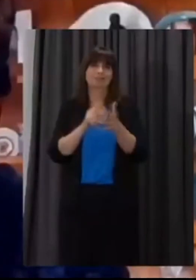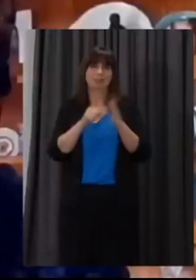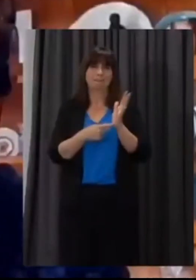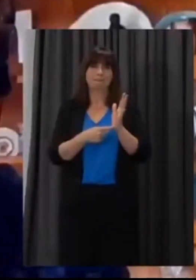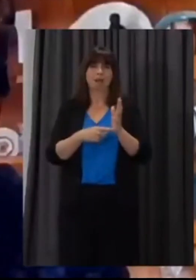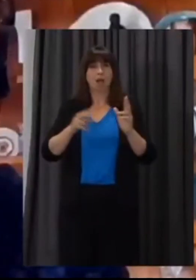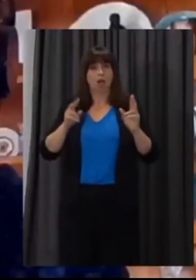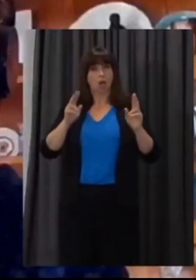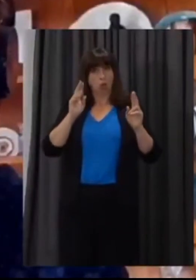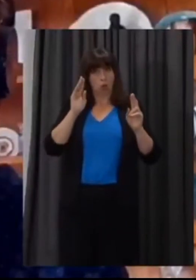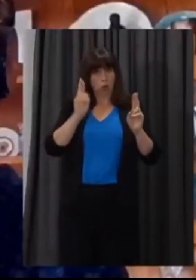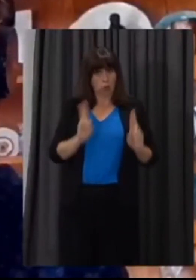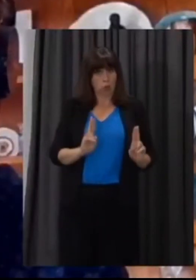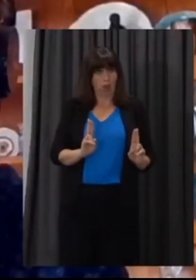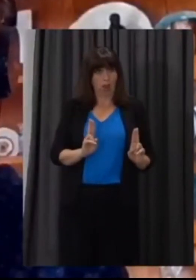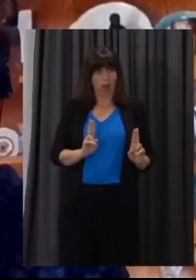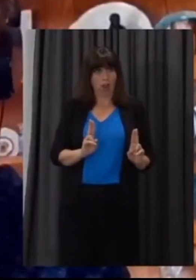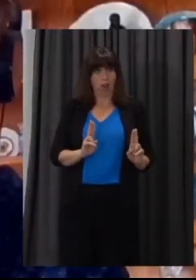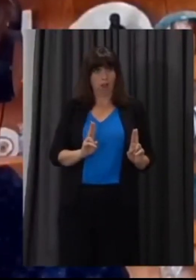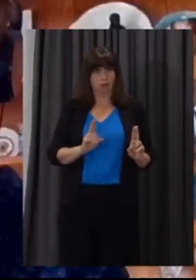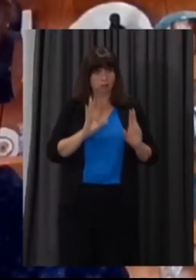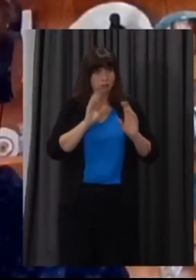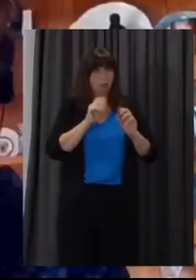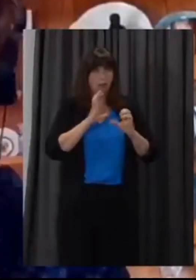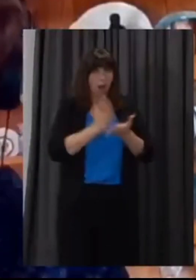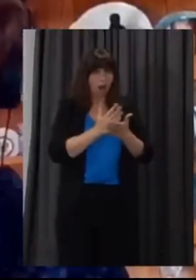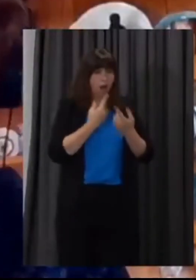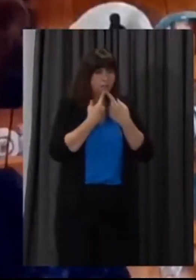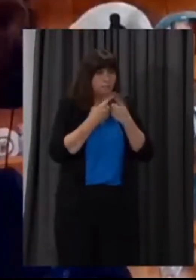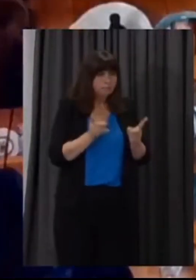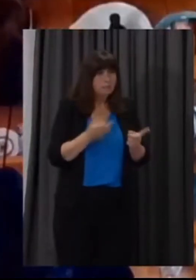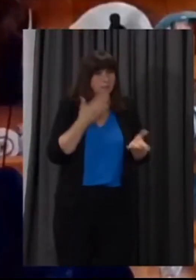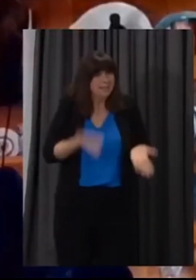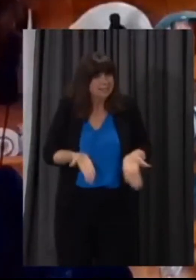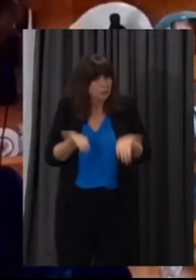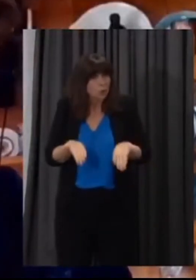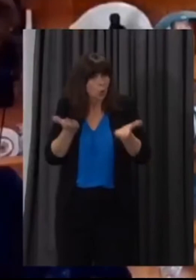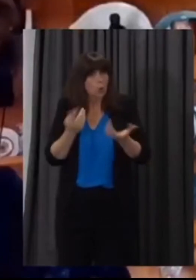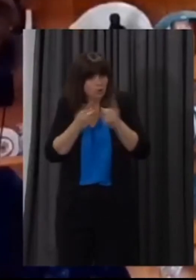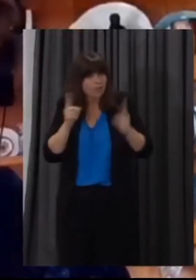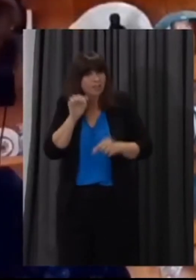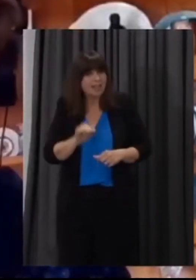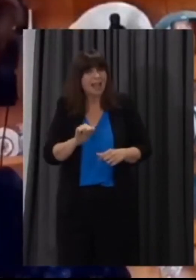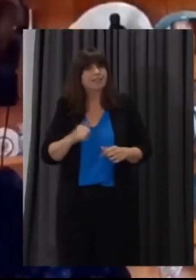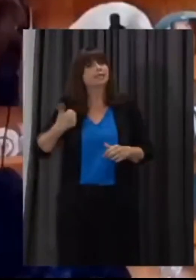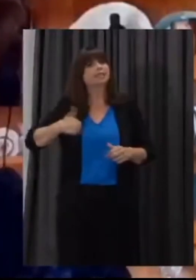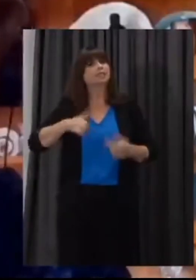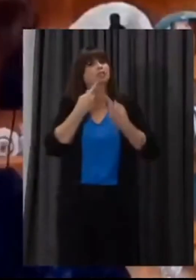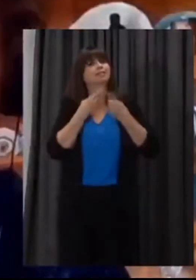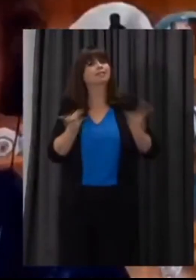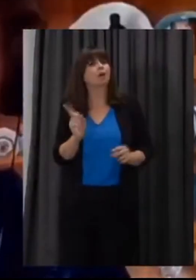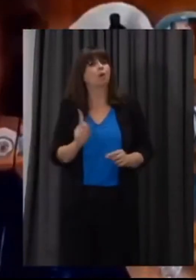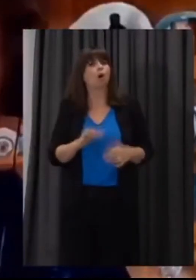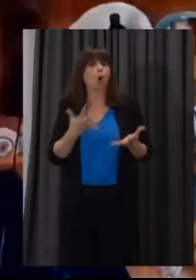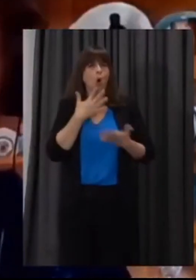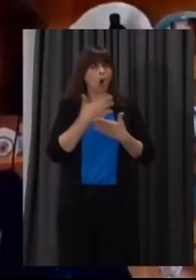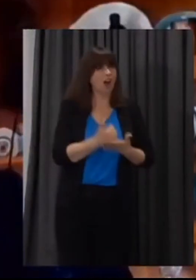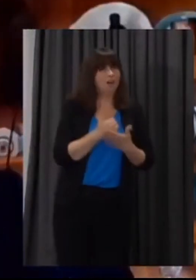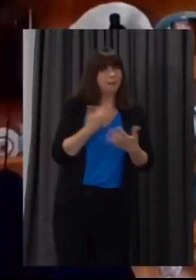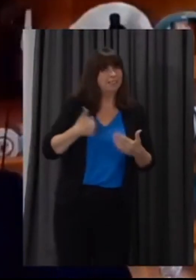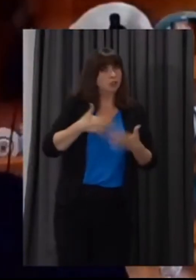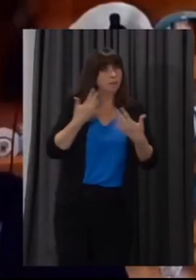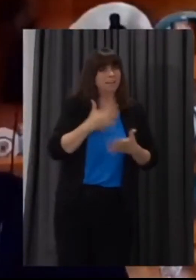in wales advising students heading for university are they telling their students to accept offers and see what the situation is in september or are they advising them